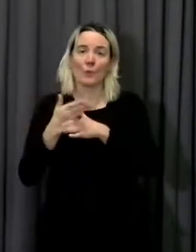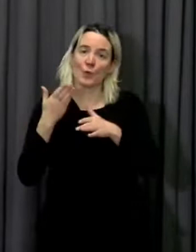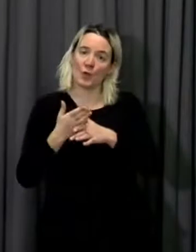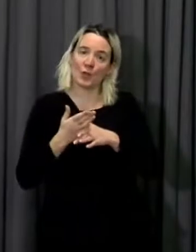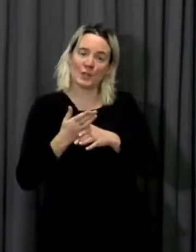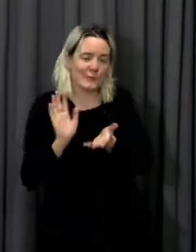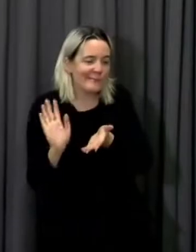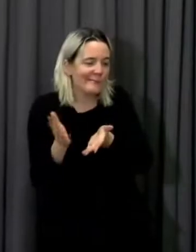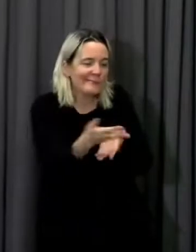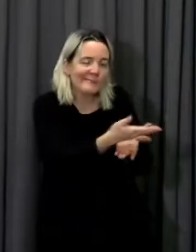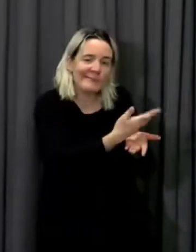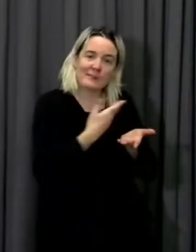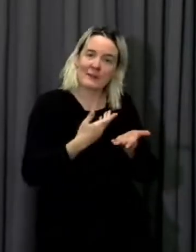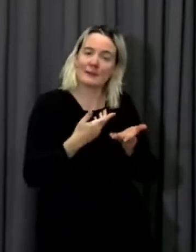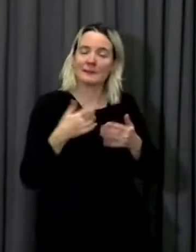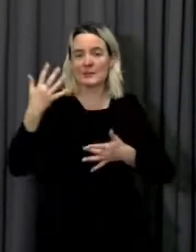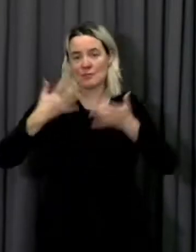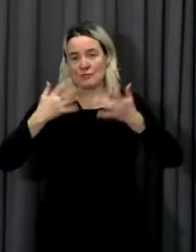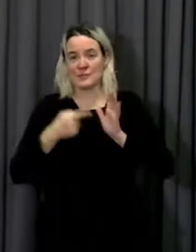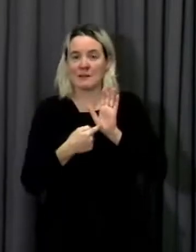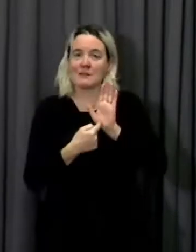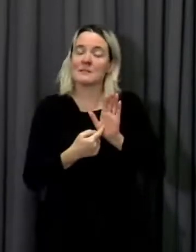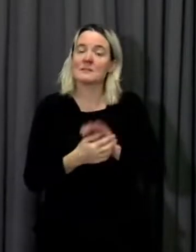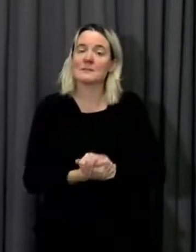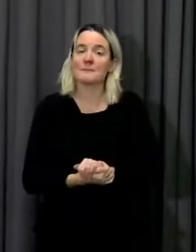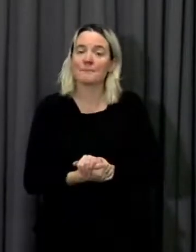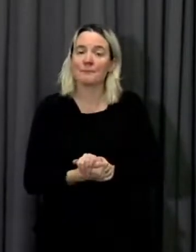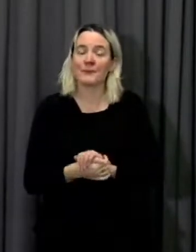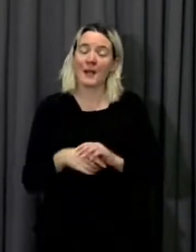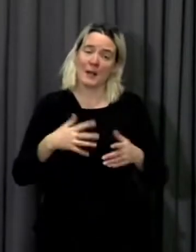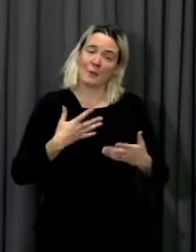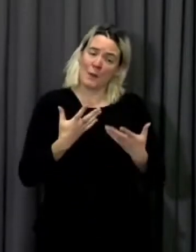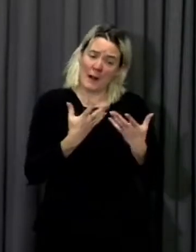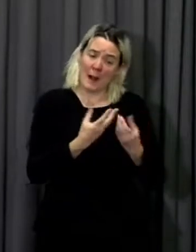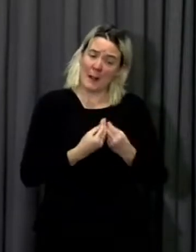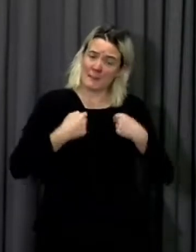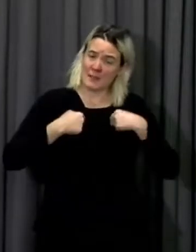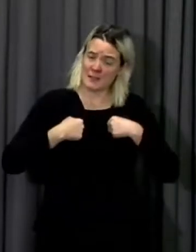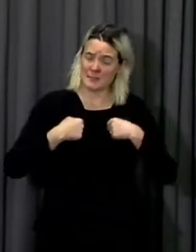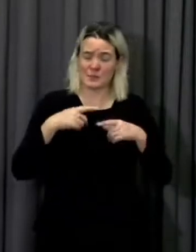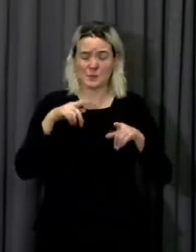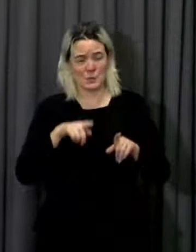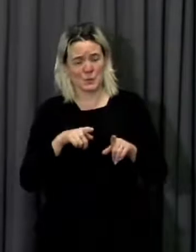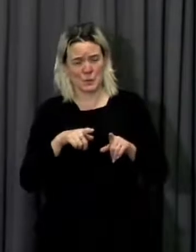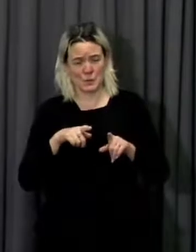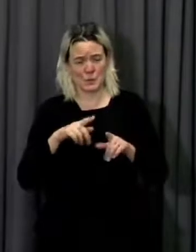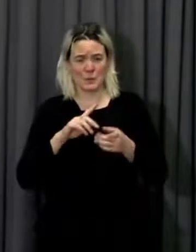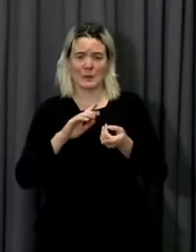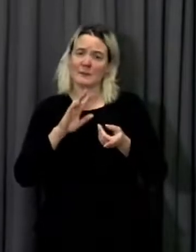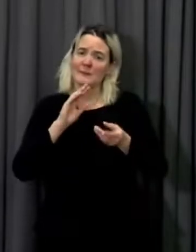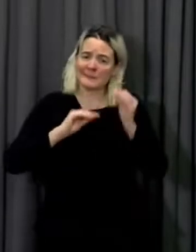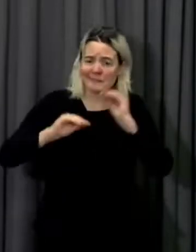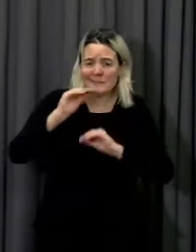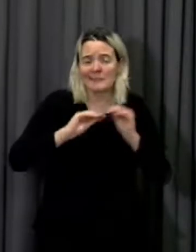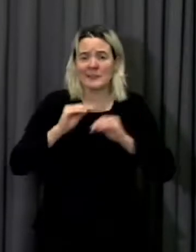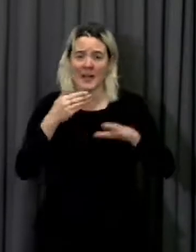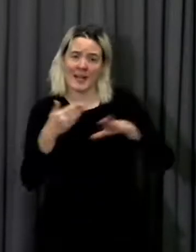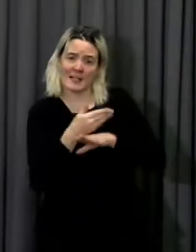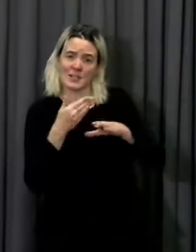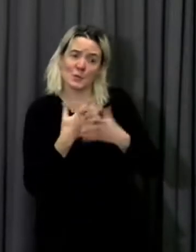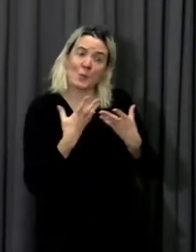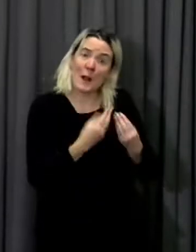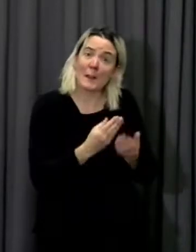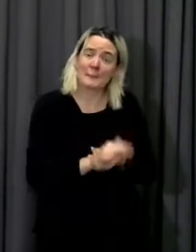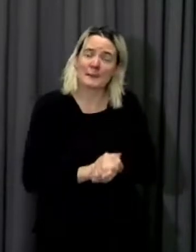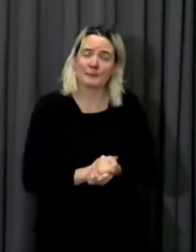us to continue to shape our response to the pandemic in a sensitive way. More than 20,000 children and